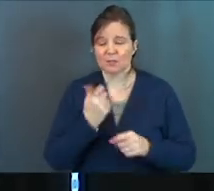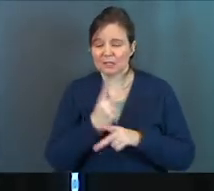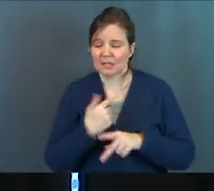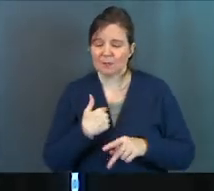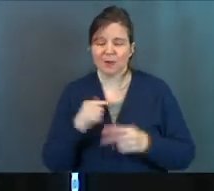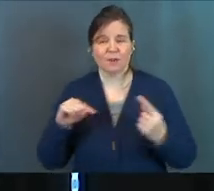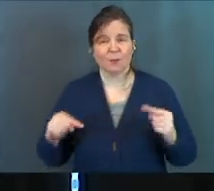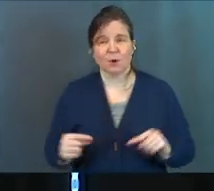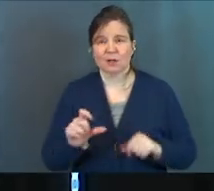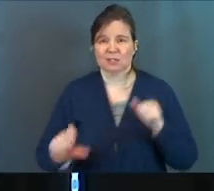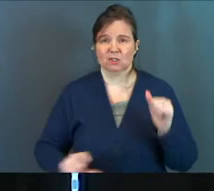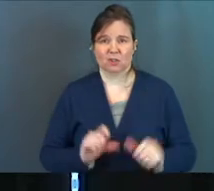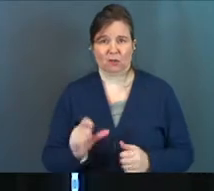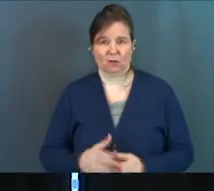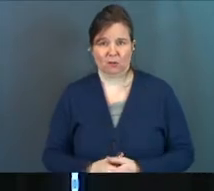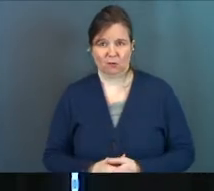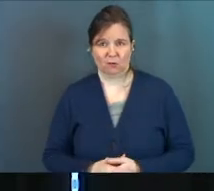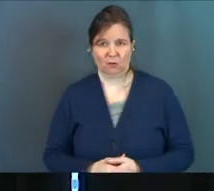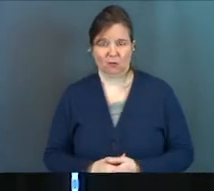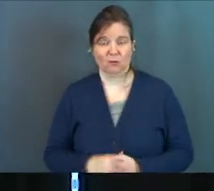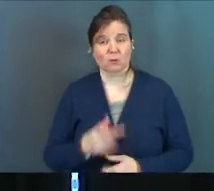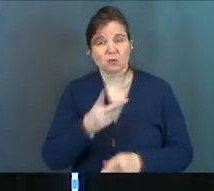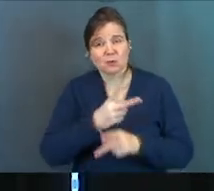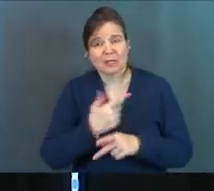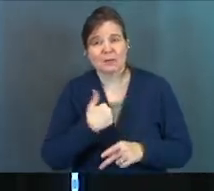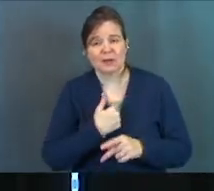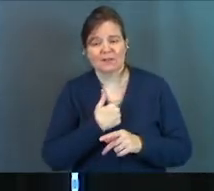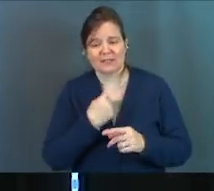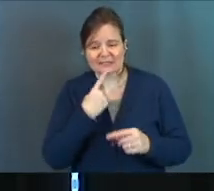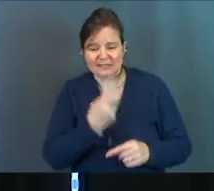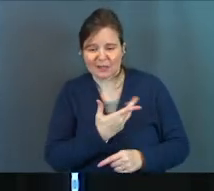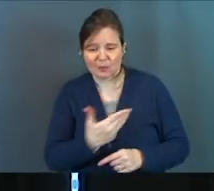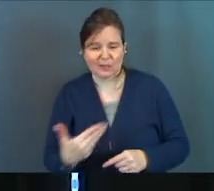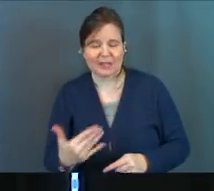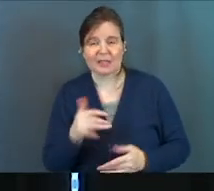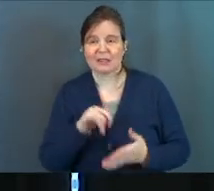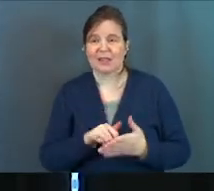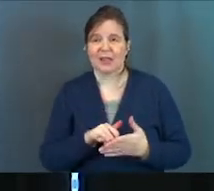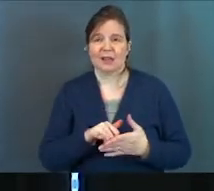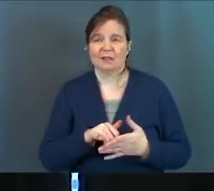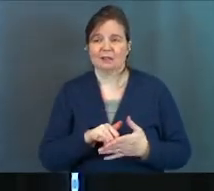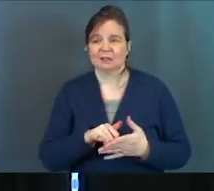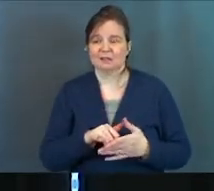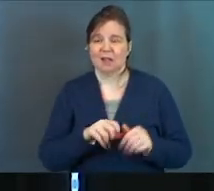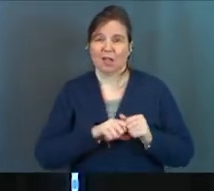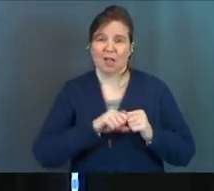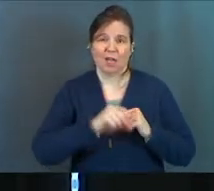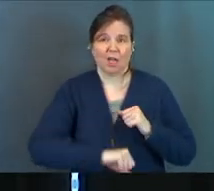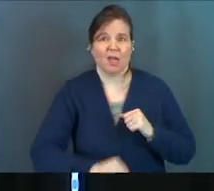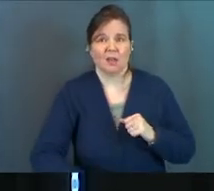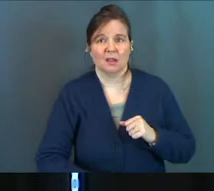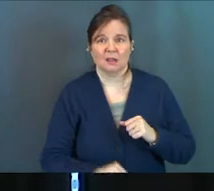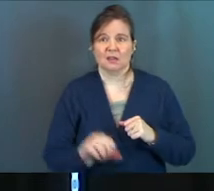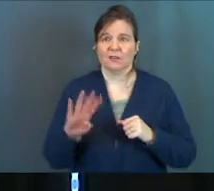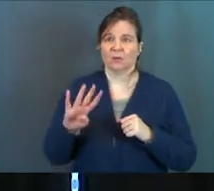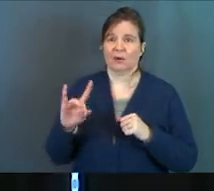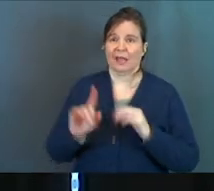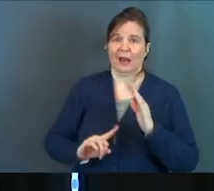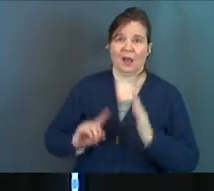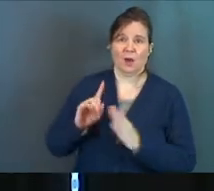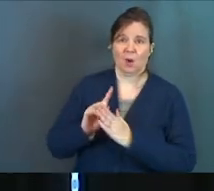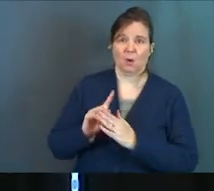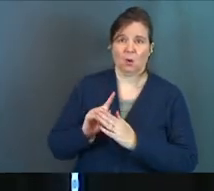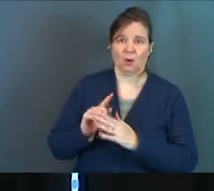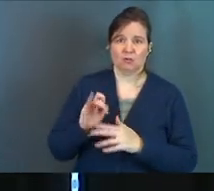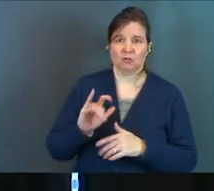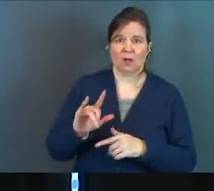Would you keep us from hurting each other? Would you keep us from saying those things that drag this thing out from a 48-hour